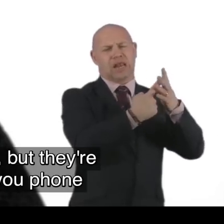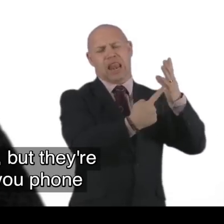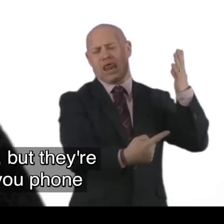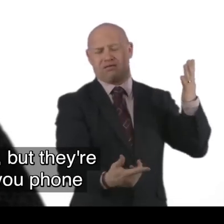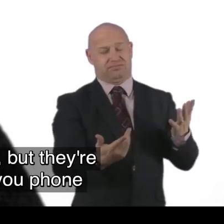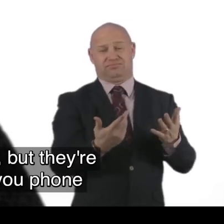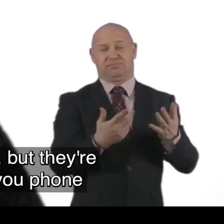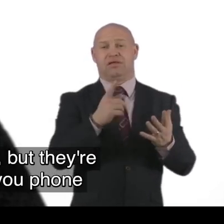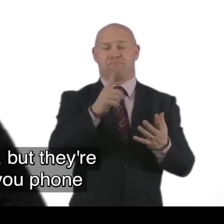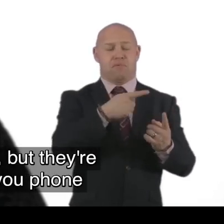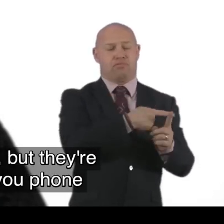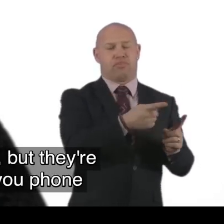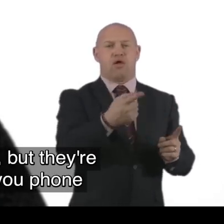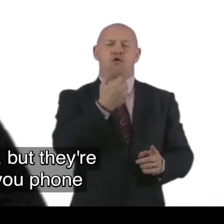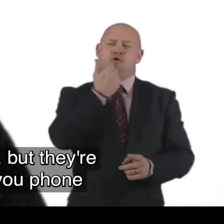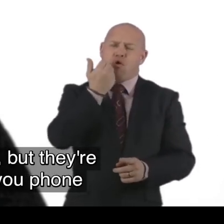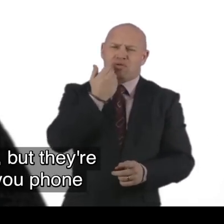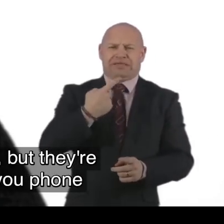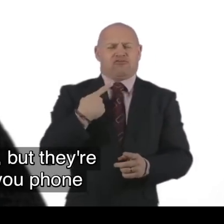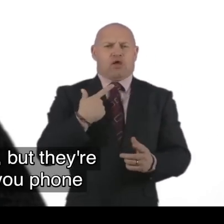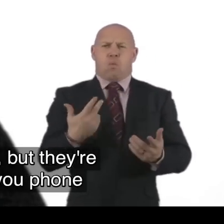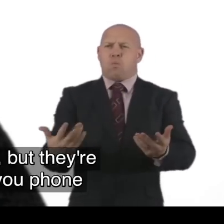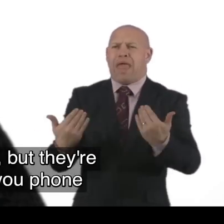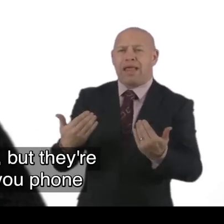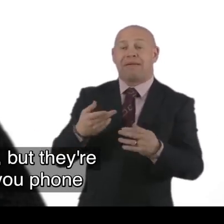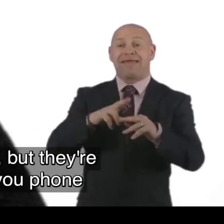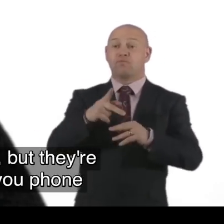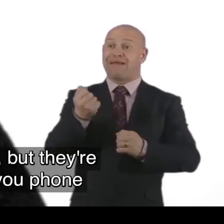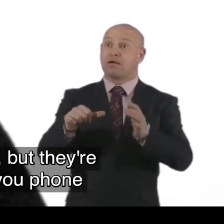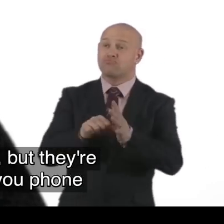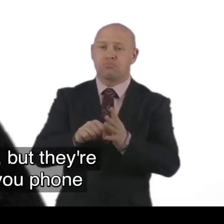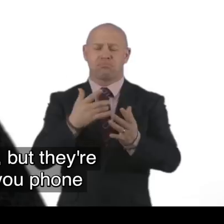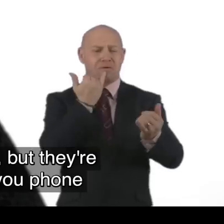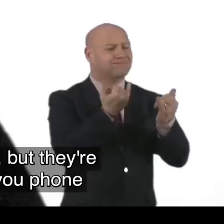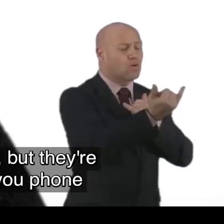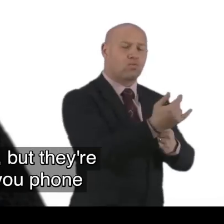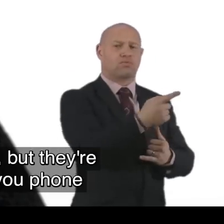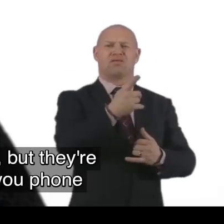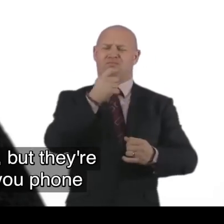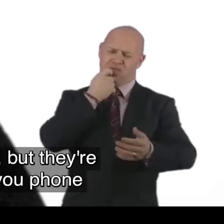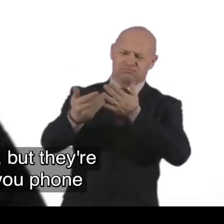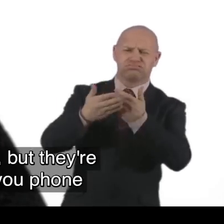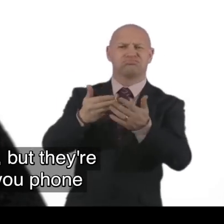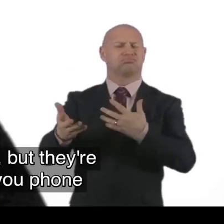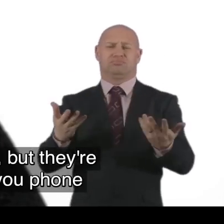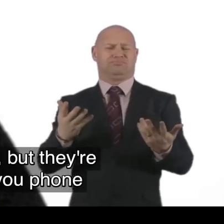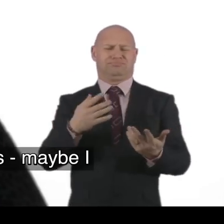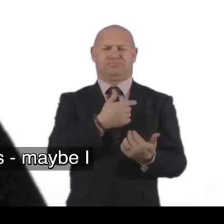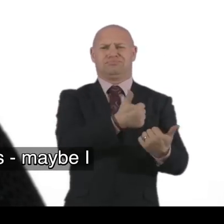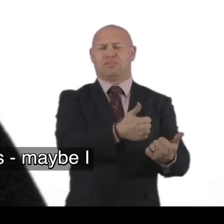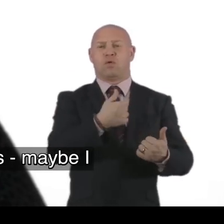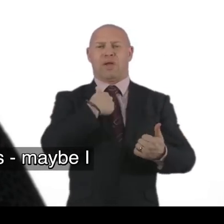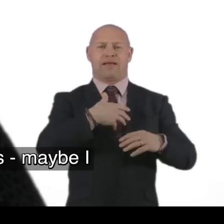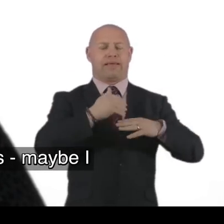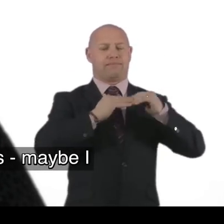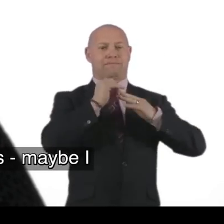To tax. Various things. But. They're. Always. Welcoming. And. You know. Willing to help you. you get. Your phone. And. You